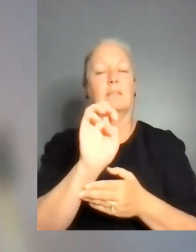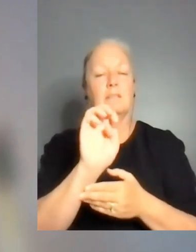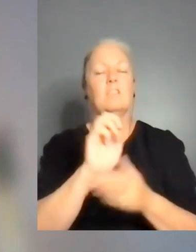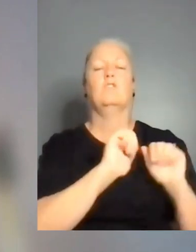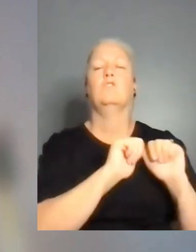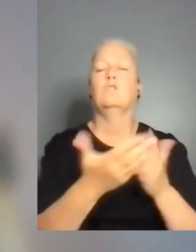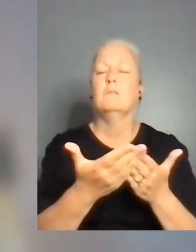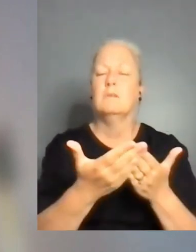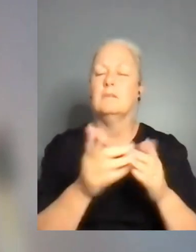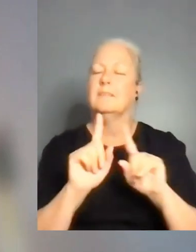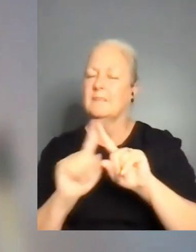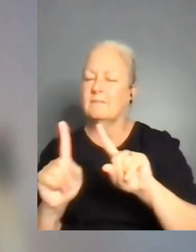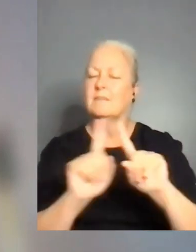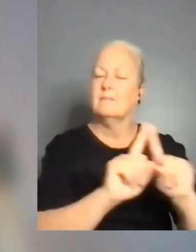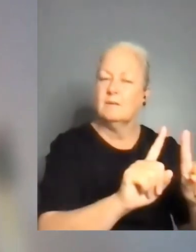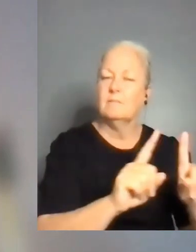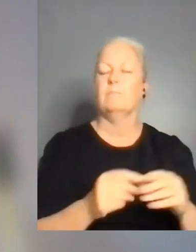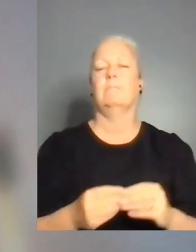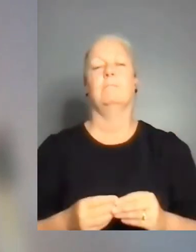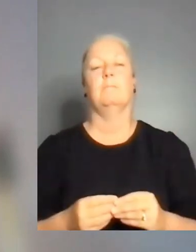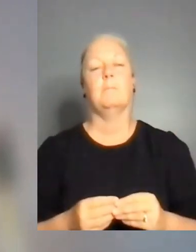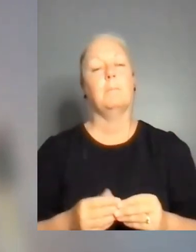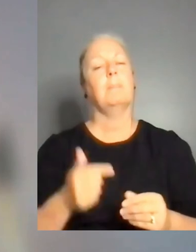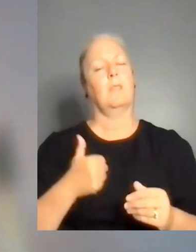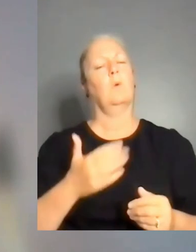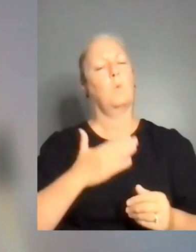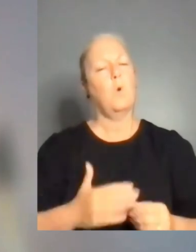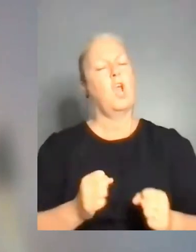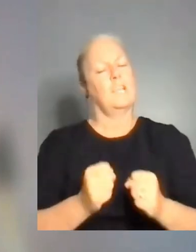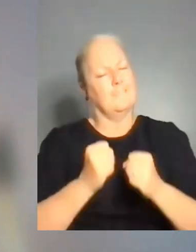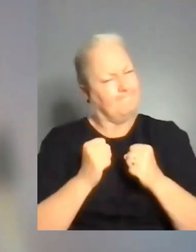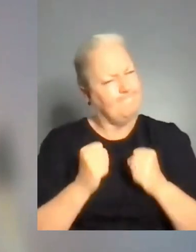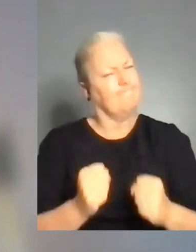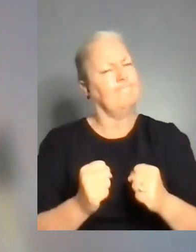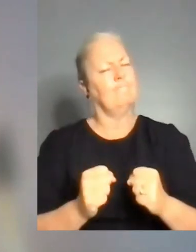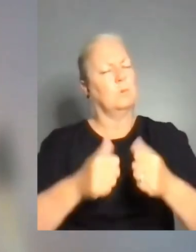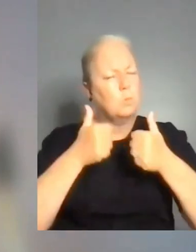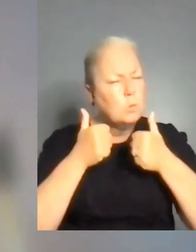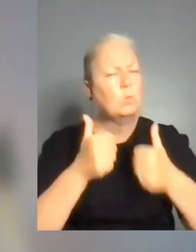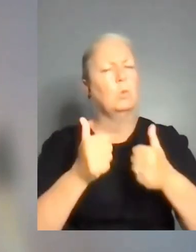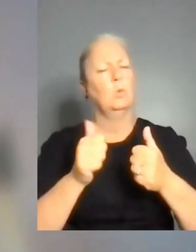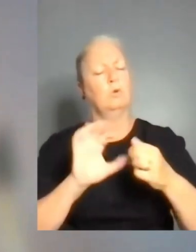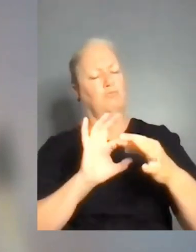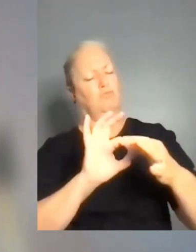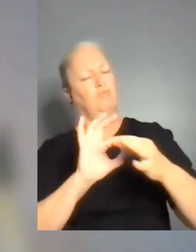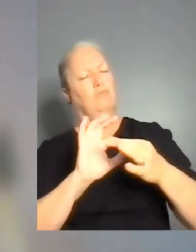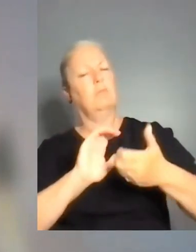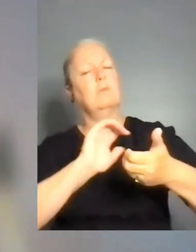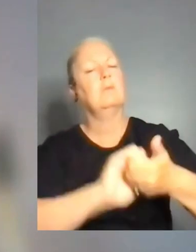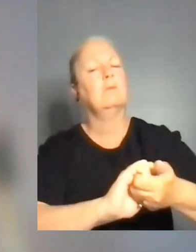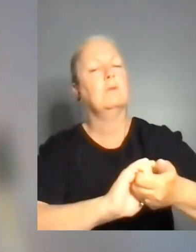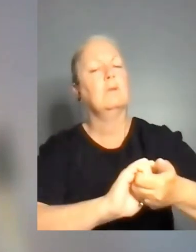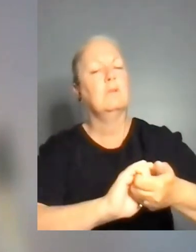So we are looking for a strong partner that can also lead such a consortium that's not working independently,